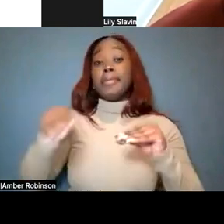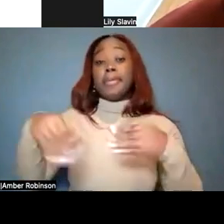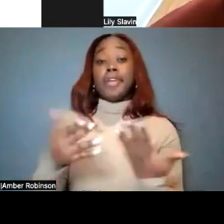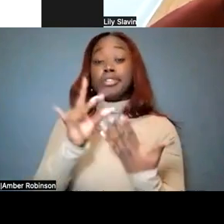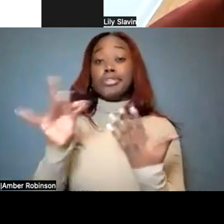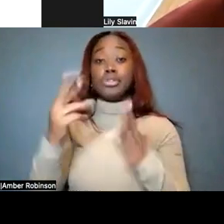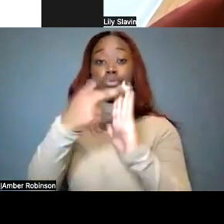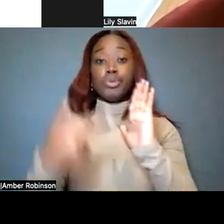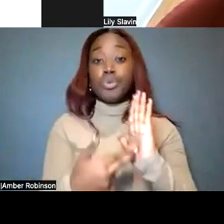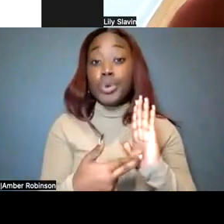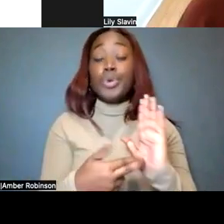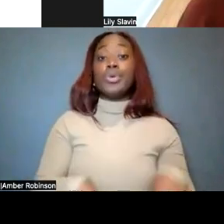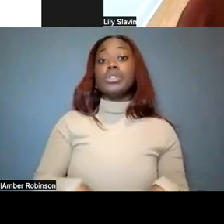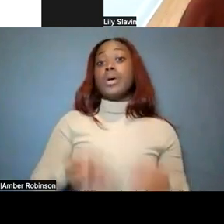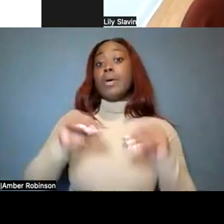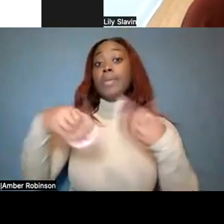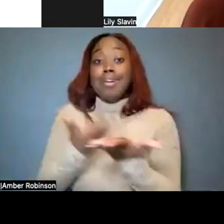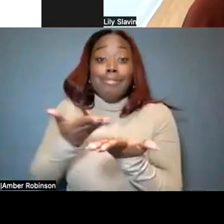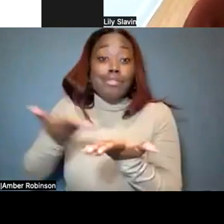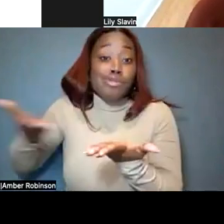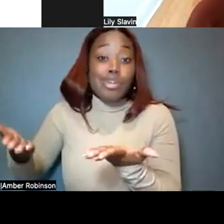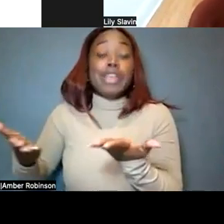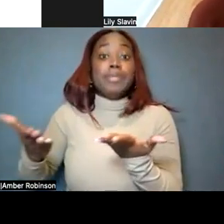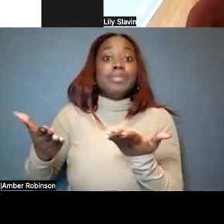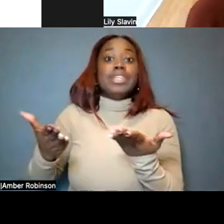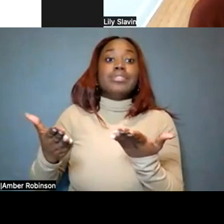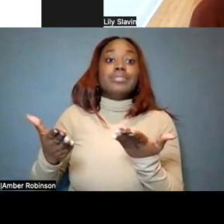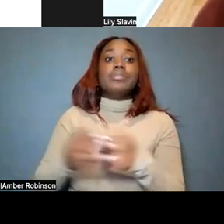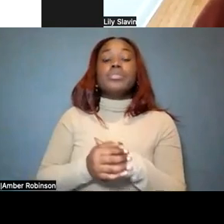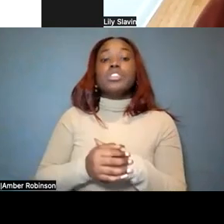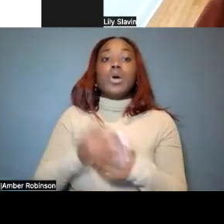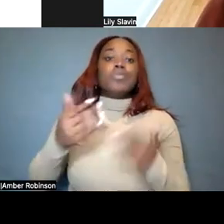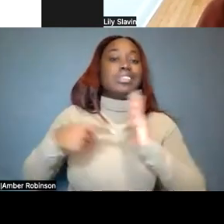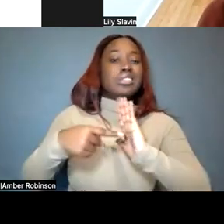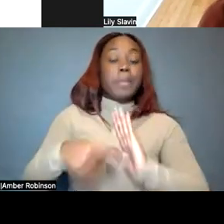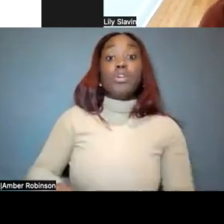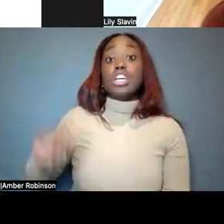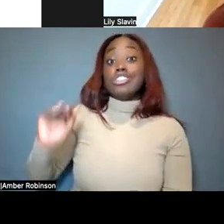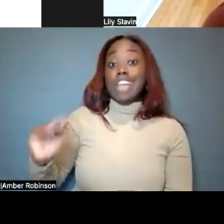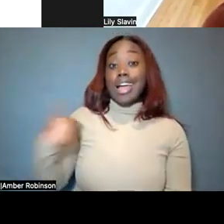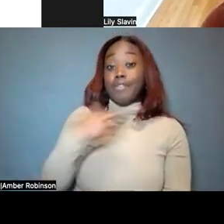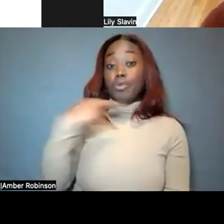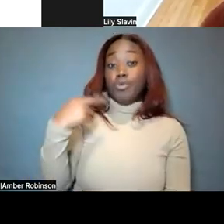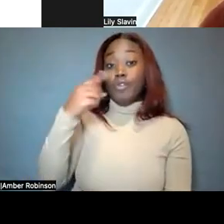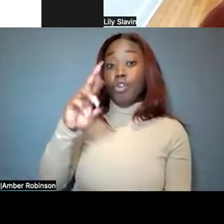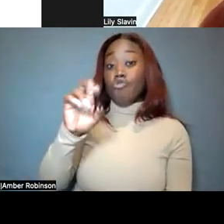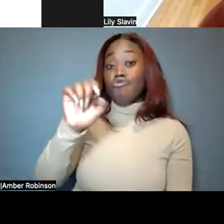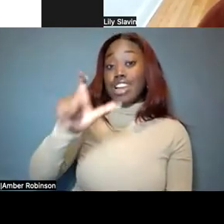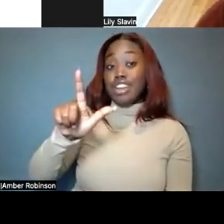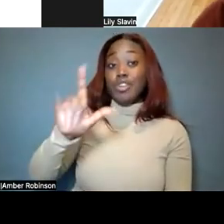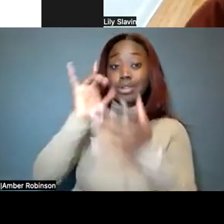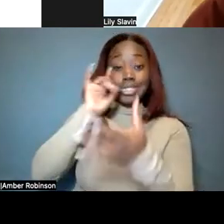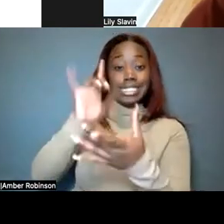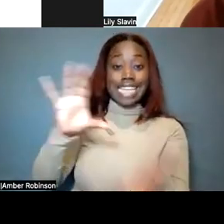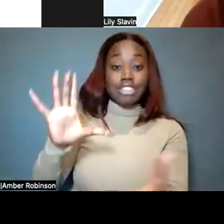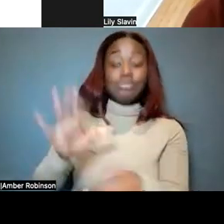rules, give them a choice of equipment that's within reason. So let's just say a child is at risk for a retinal detachment. Of